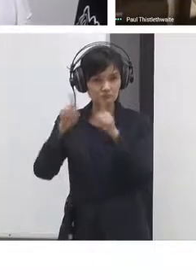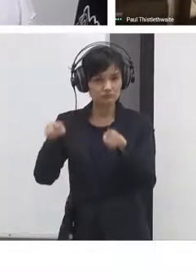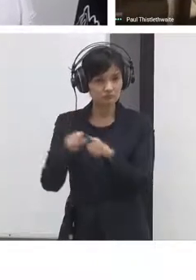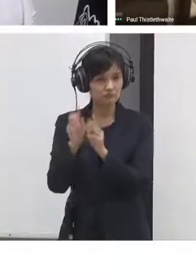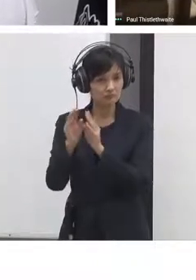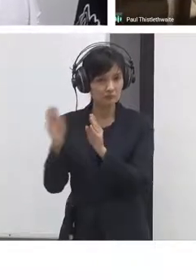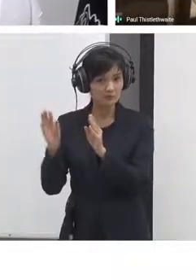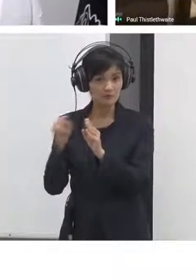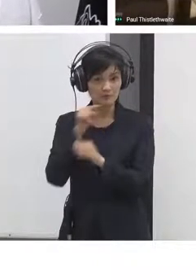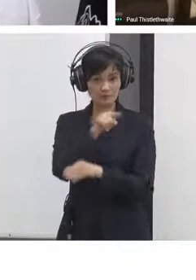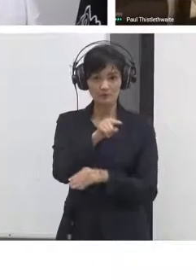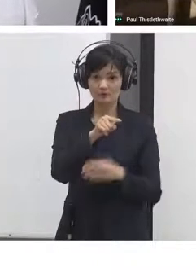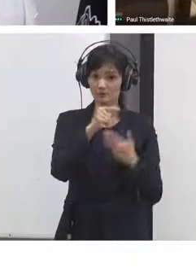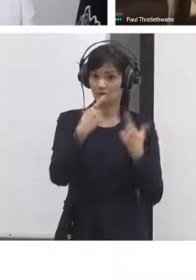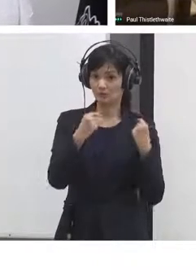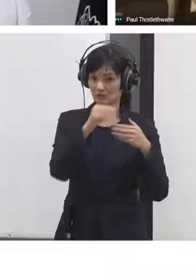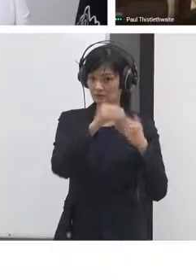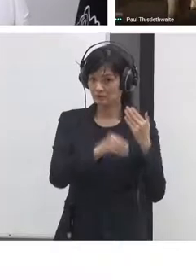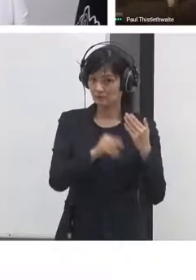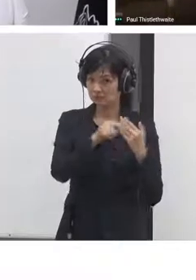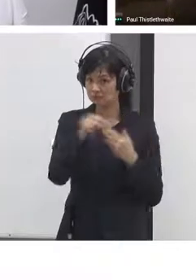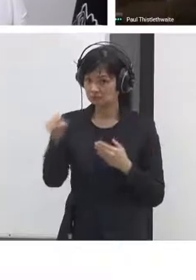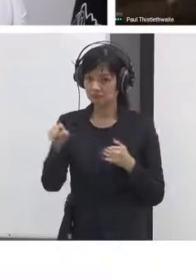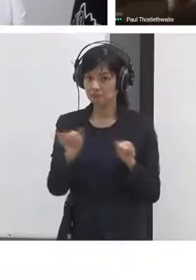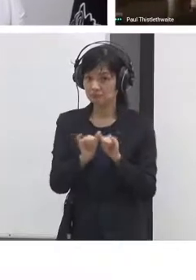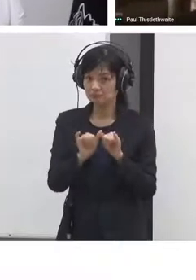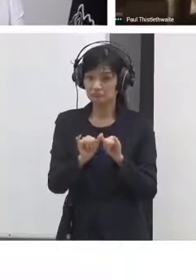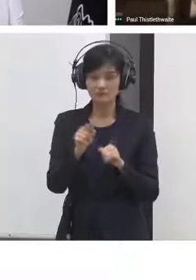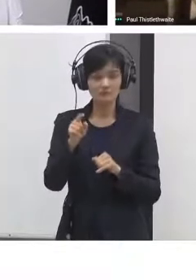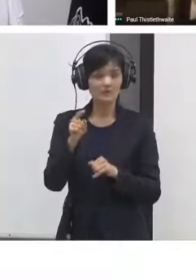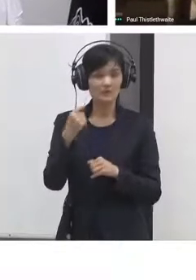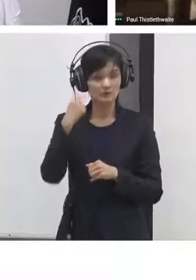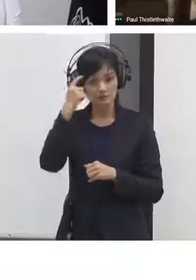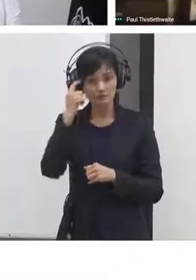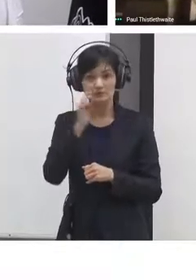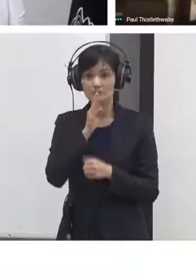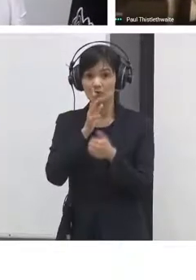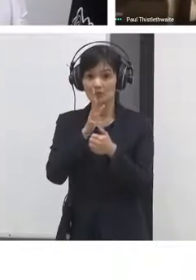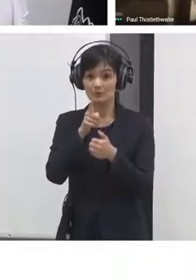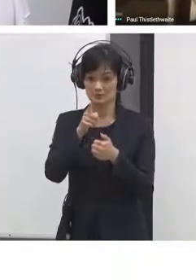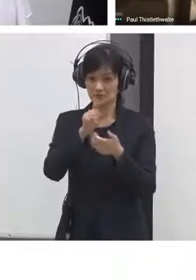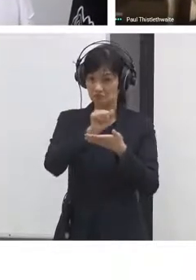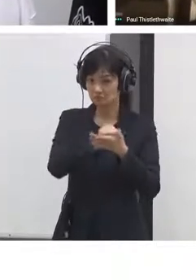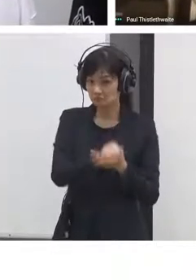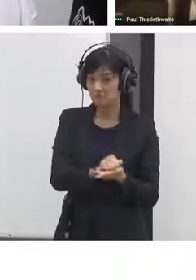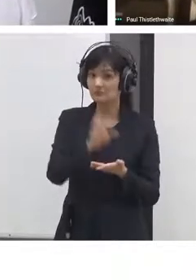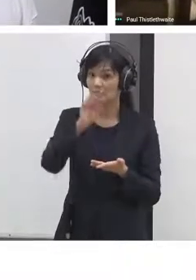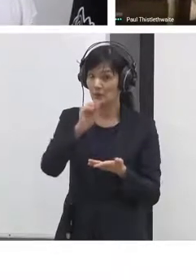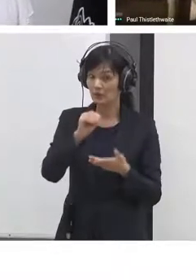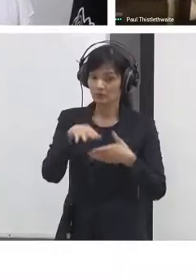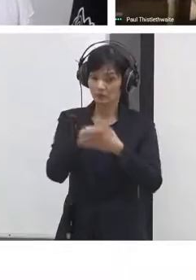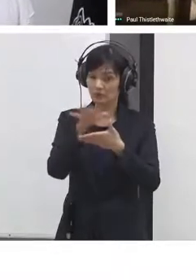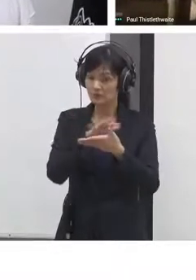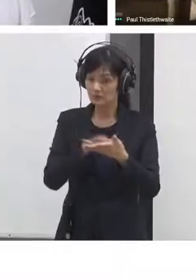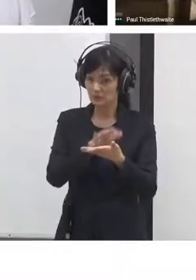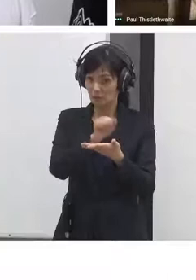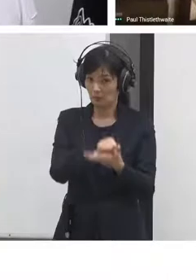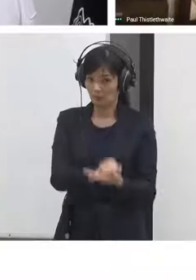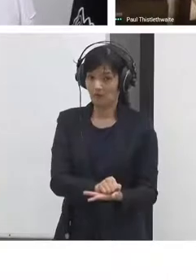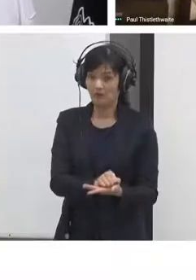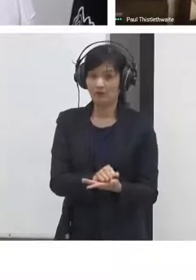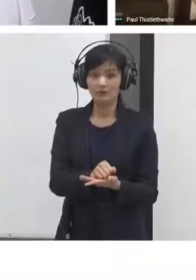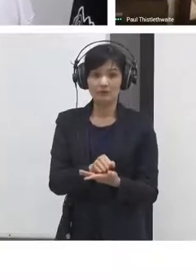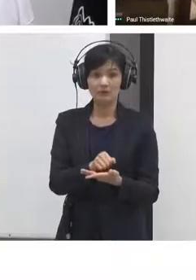documentations about the principles that you use for the members of the